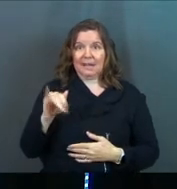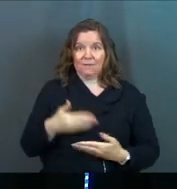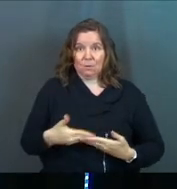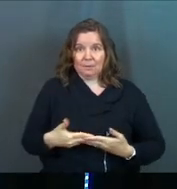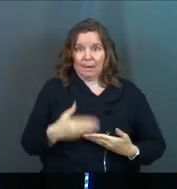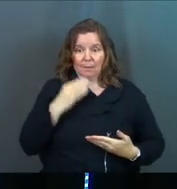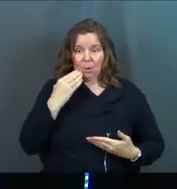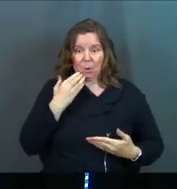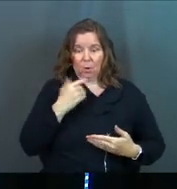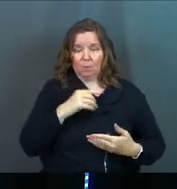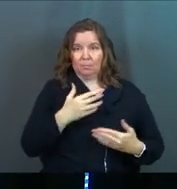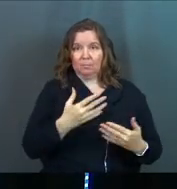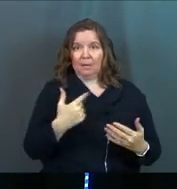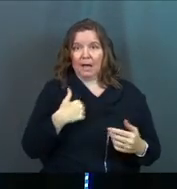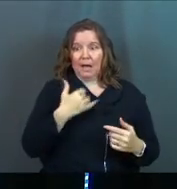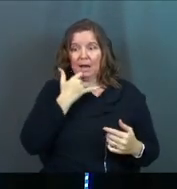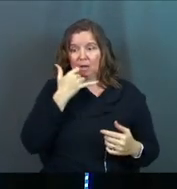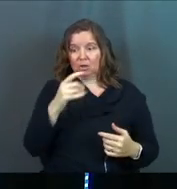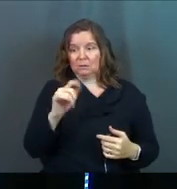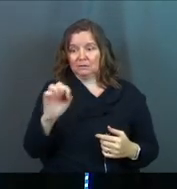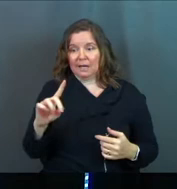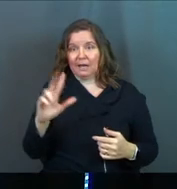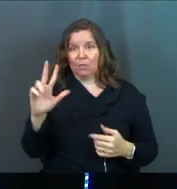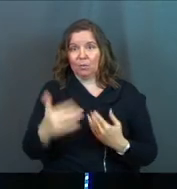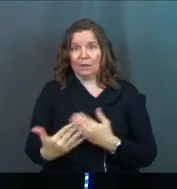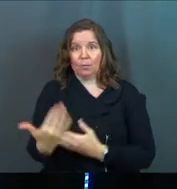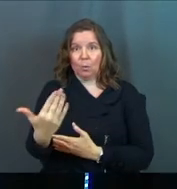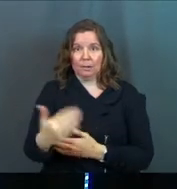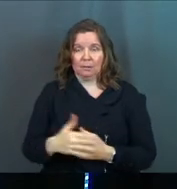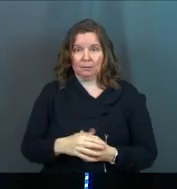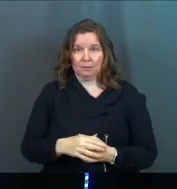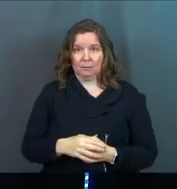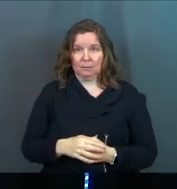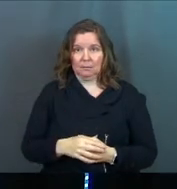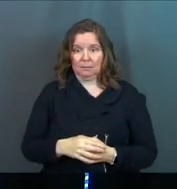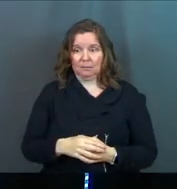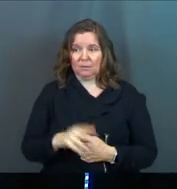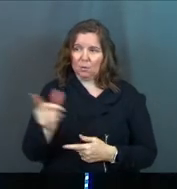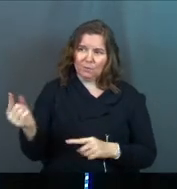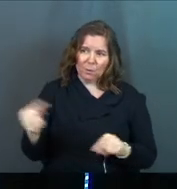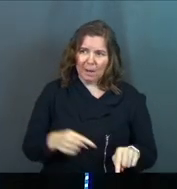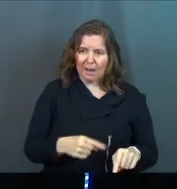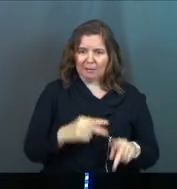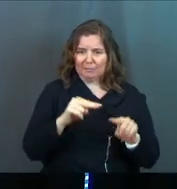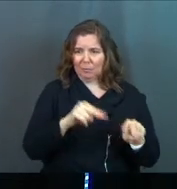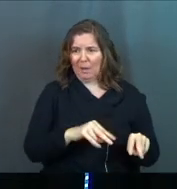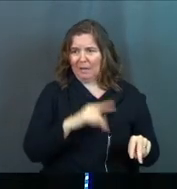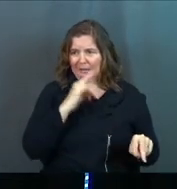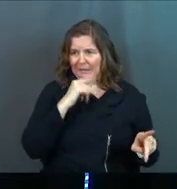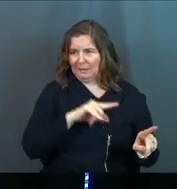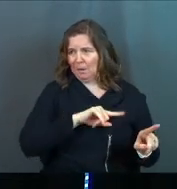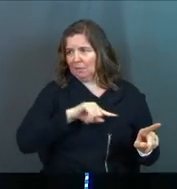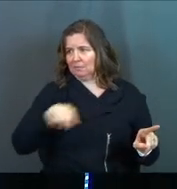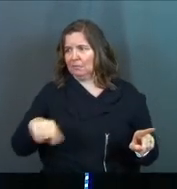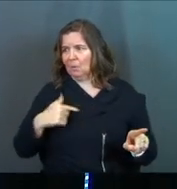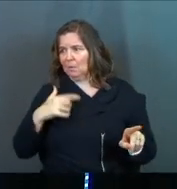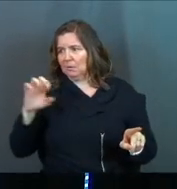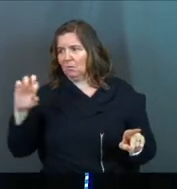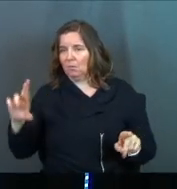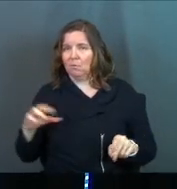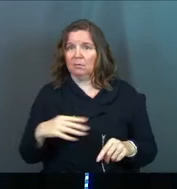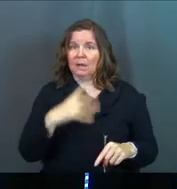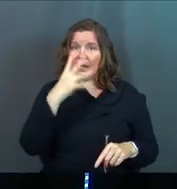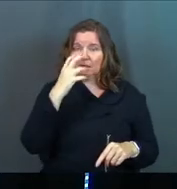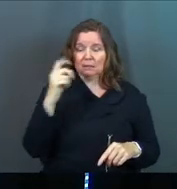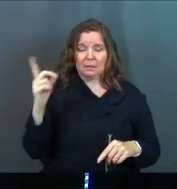just a baby and she's in a crib. I call Todd at three in the morning. And I'm like, you got to come over across town, man, sleep on my couch.